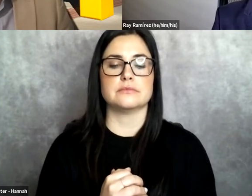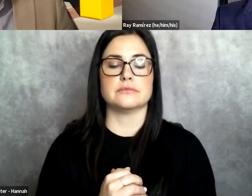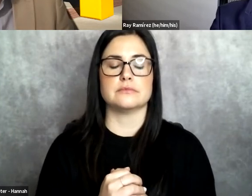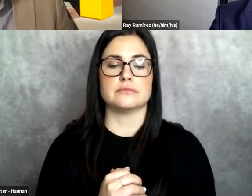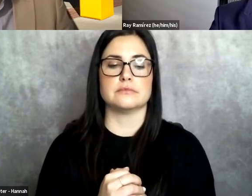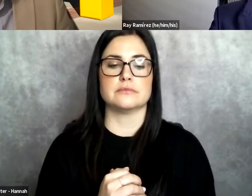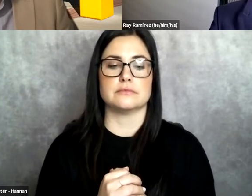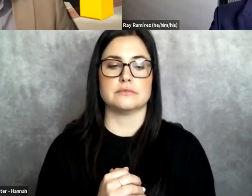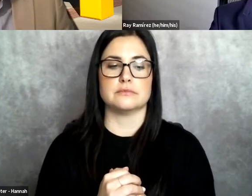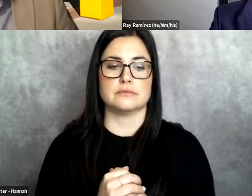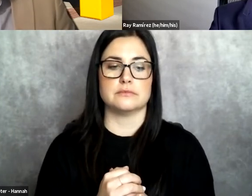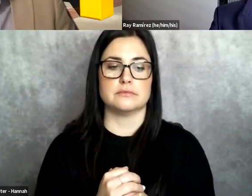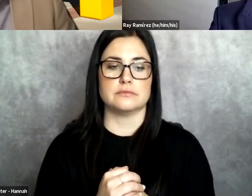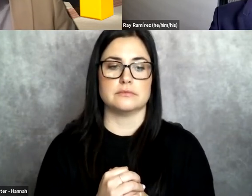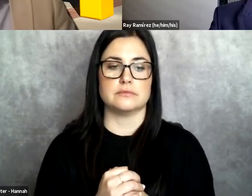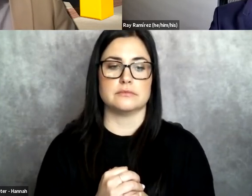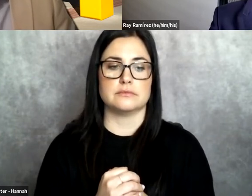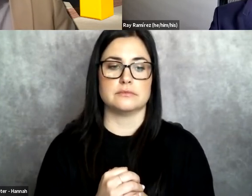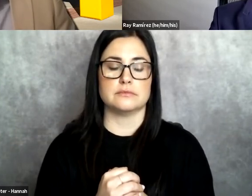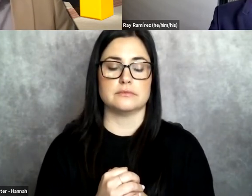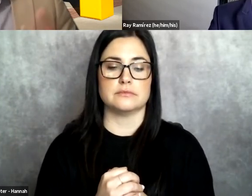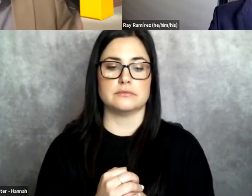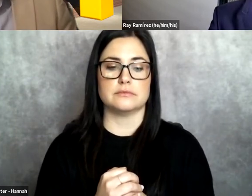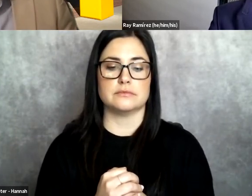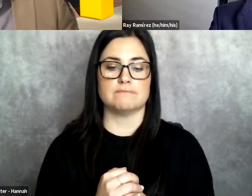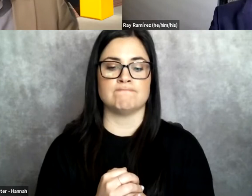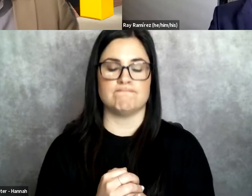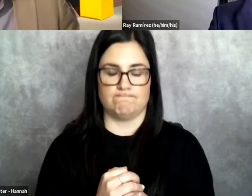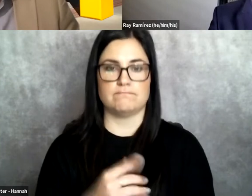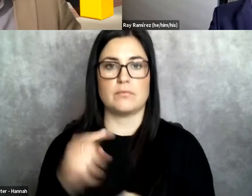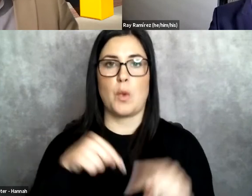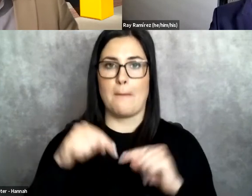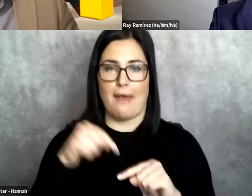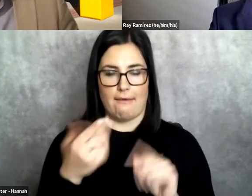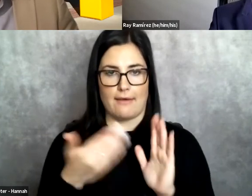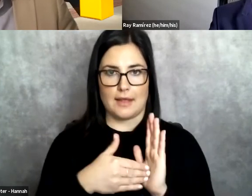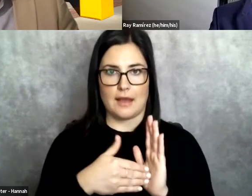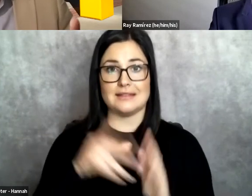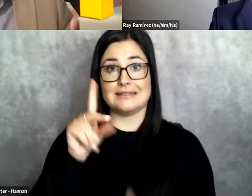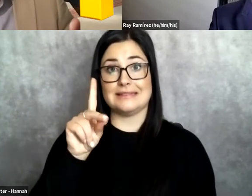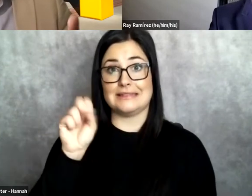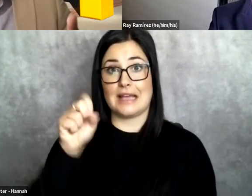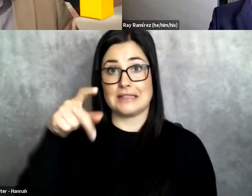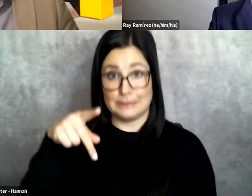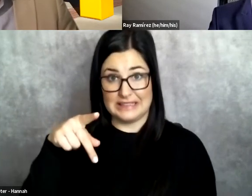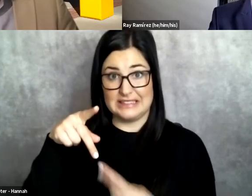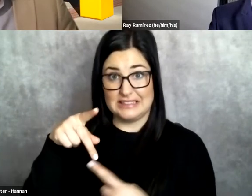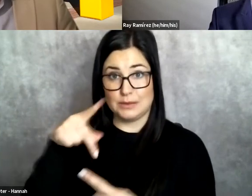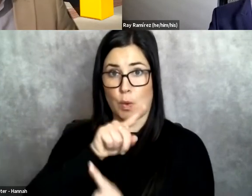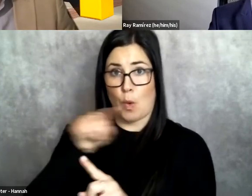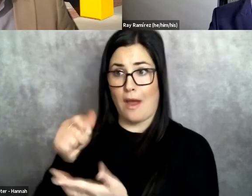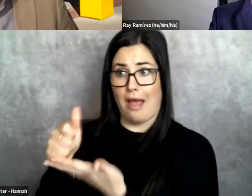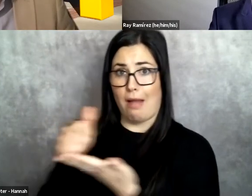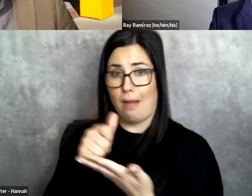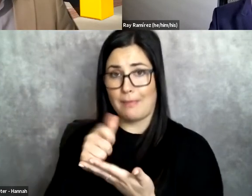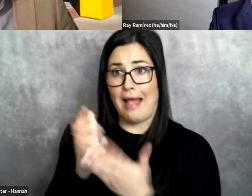again, going back to like the same thing as going to DSP, right? Asking for, seeking out a tutor is